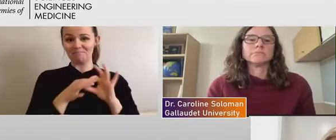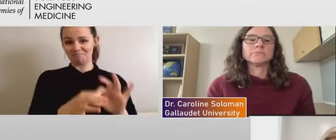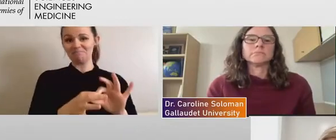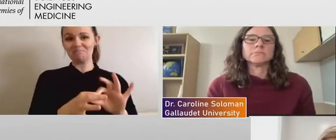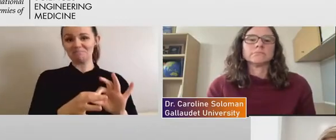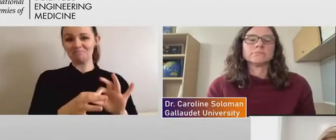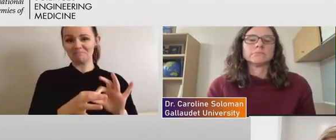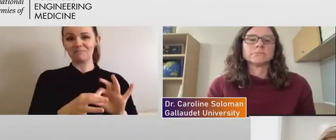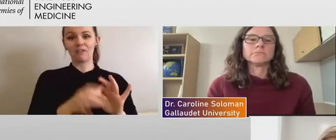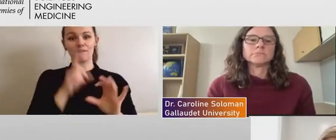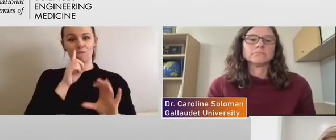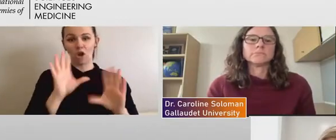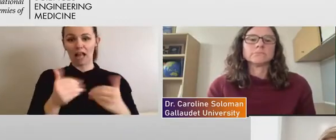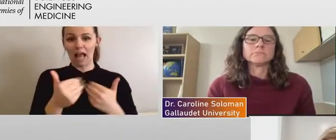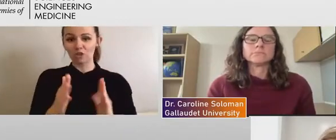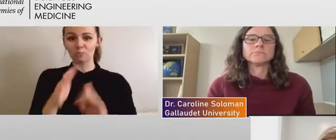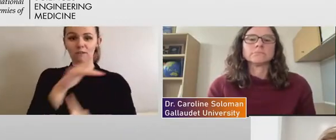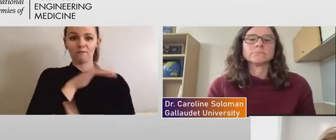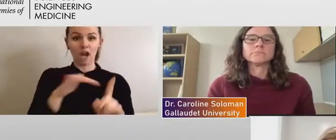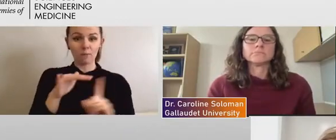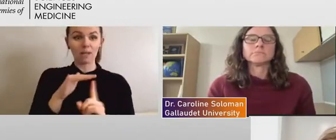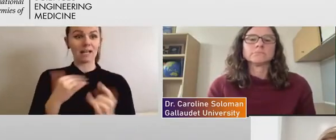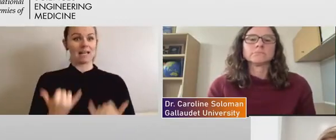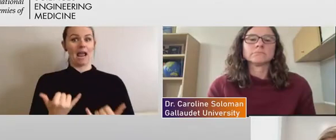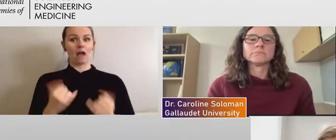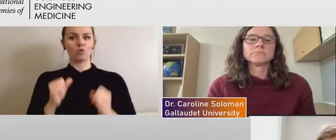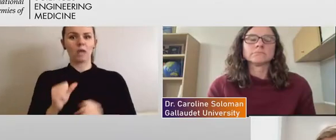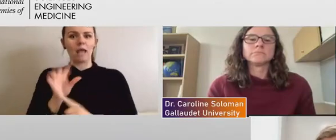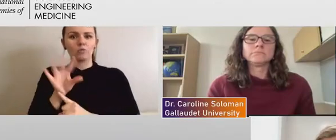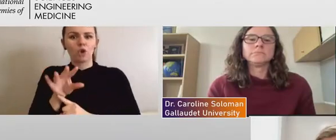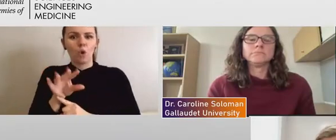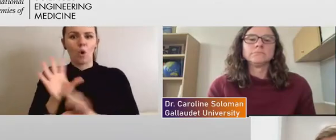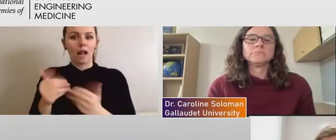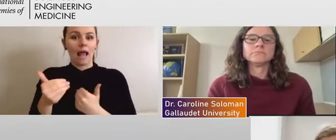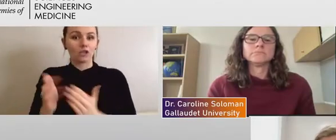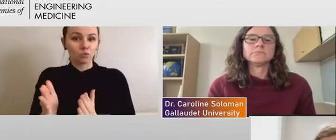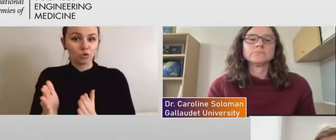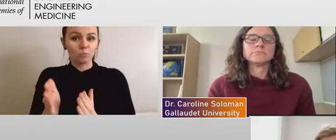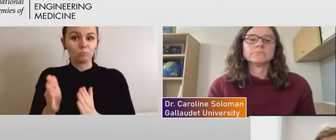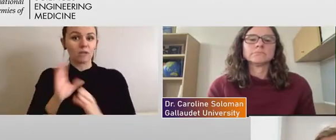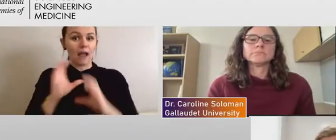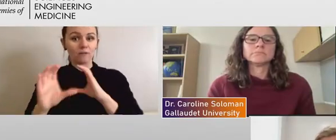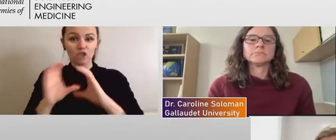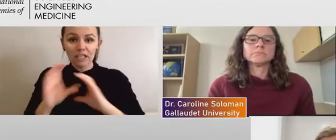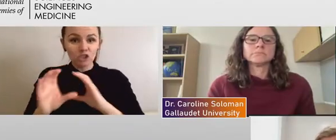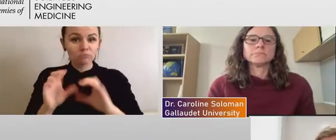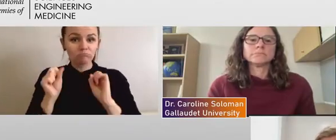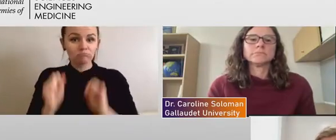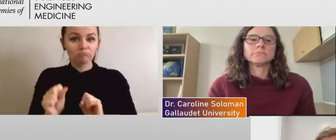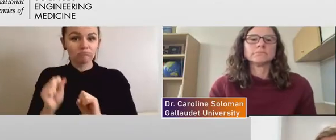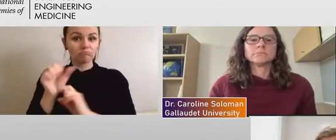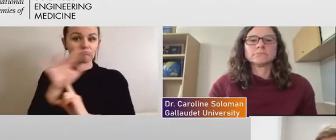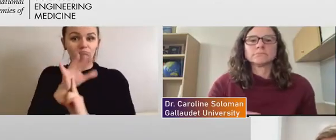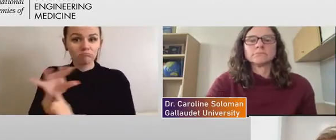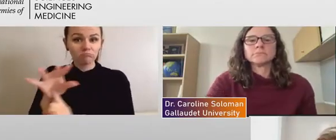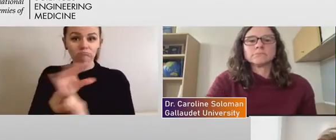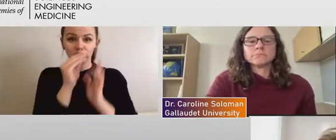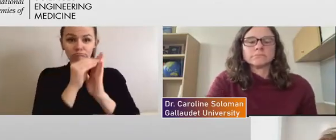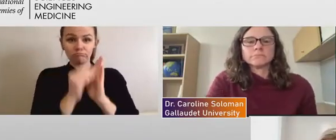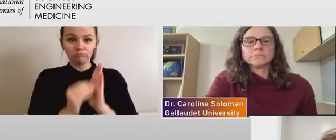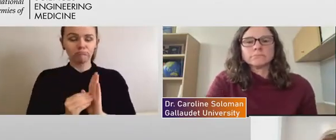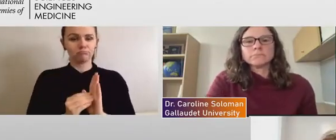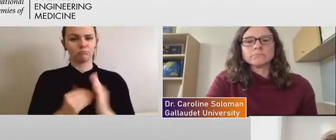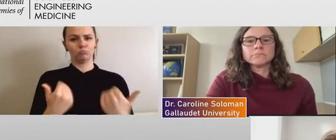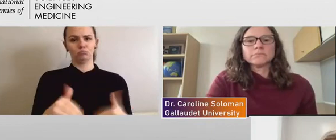you know, in the classroom, you can record the classroom, uh, conversations. But, uh, yeah, I see that